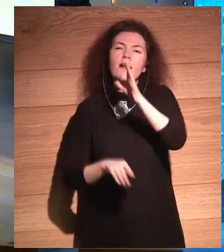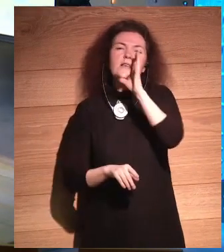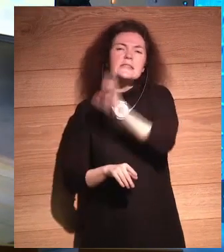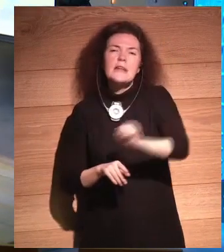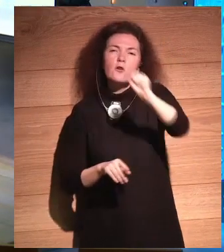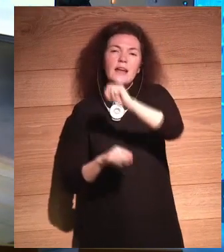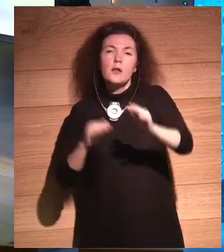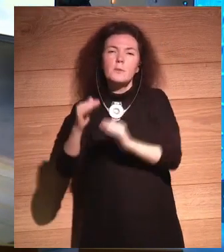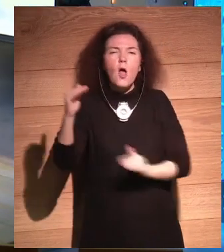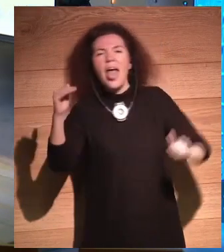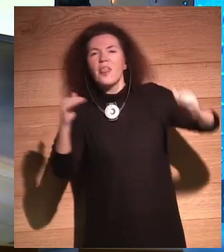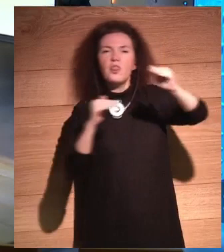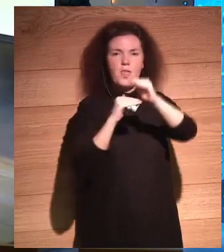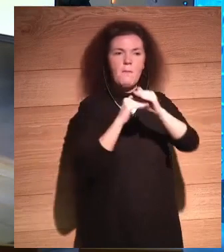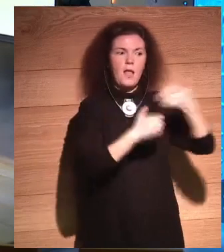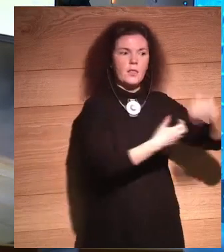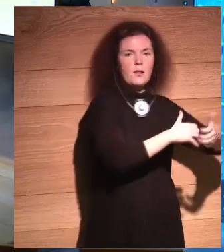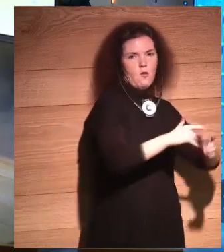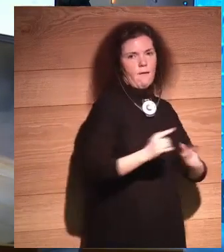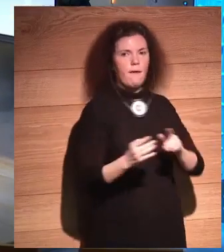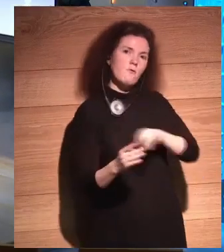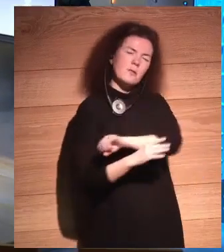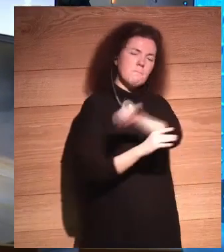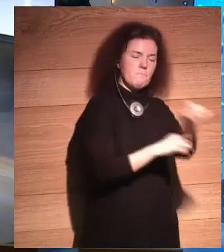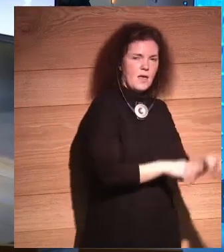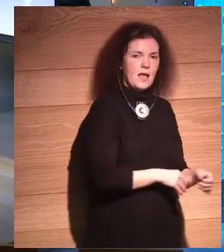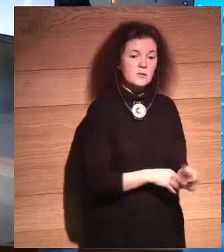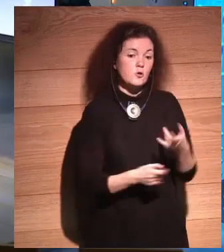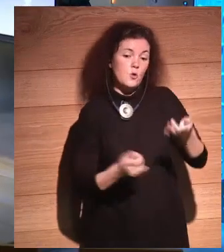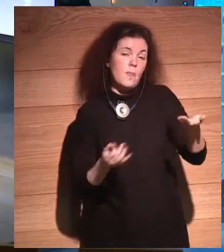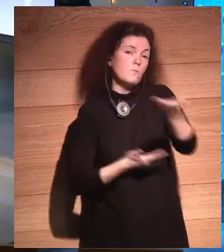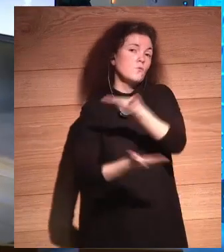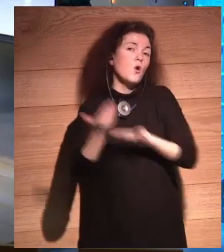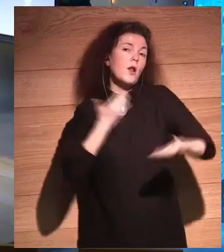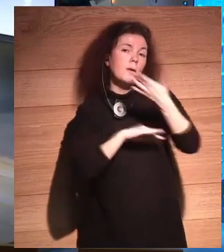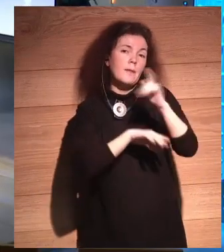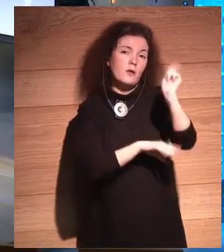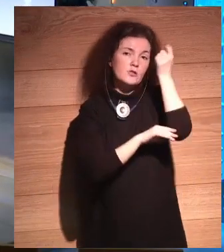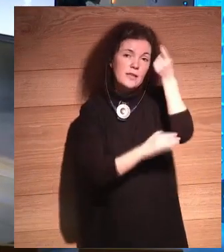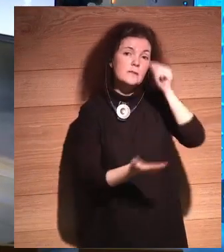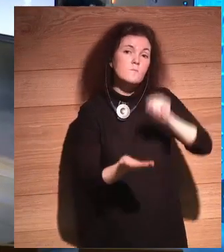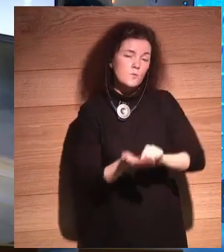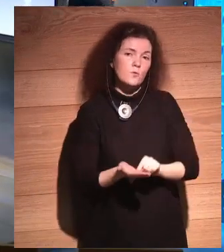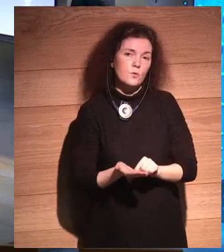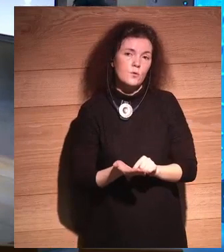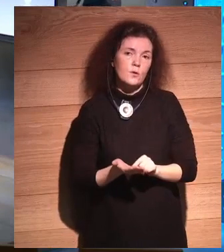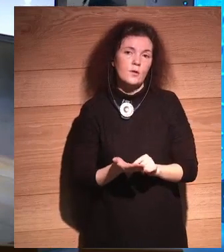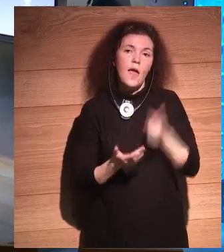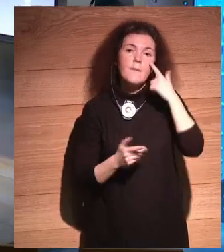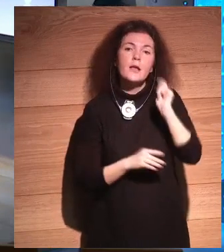And I think for that, we have to collaborate to make that work. Think about how we will get there and how we're going to affect it. Thanks very much for listening.